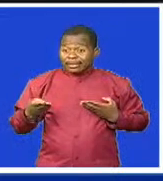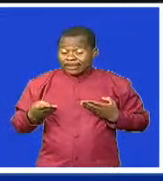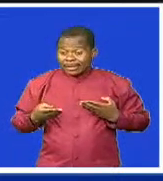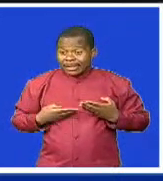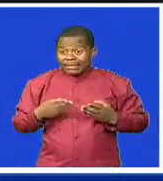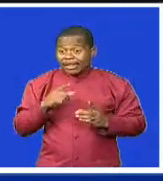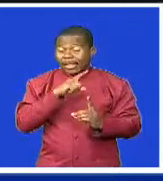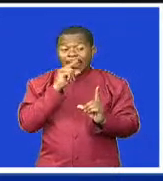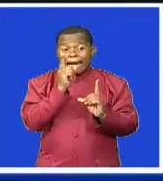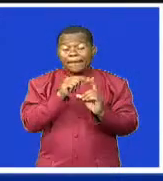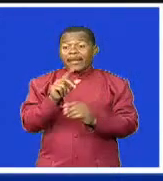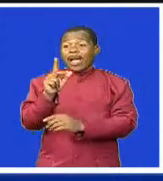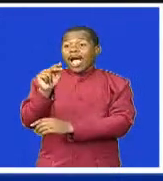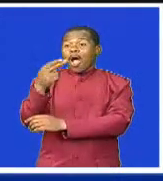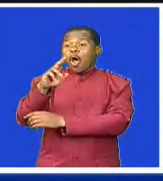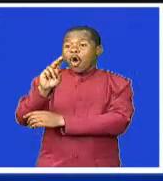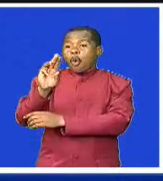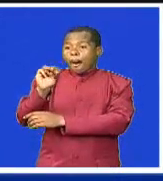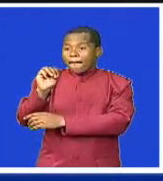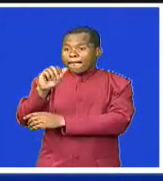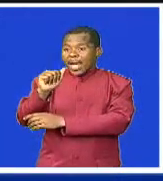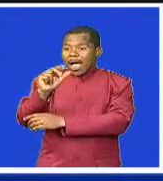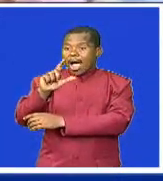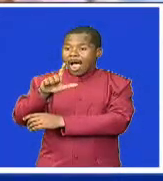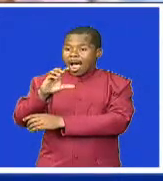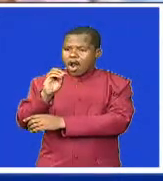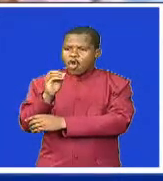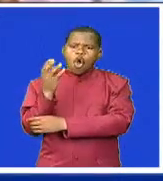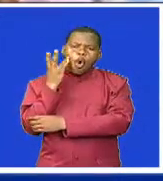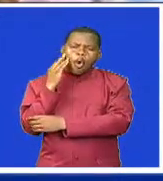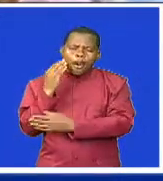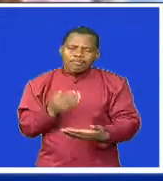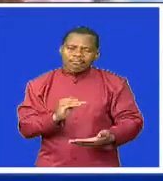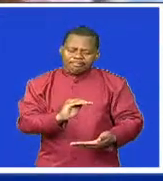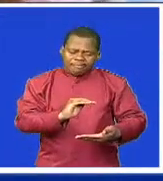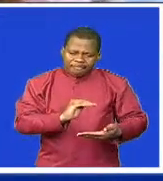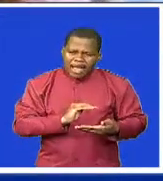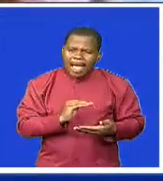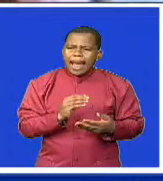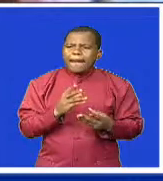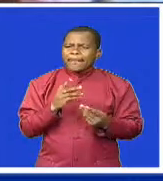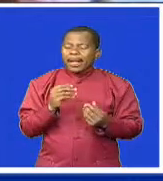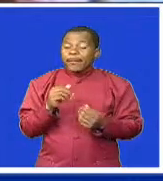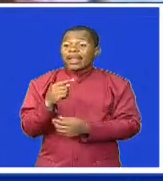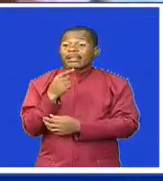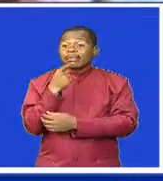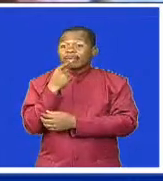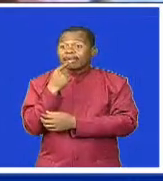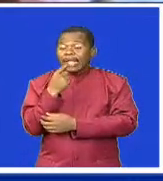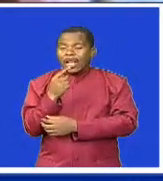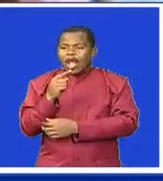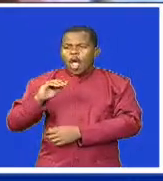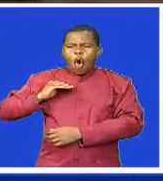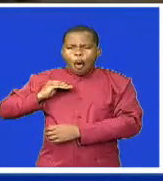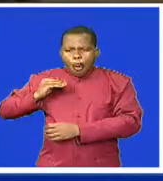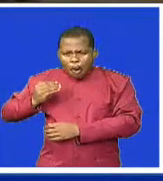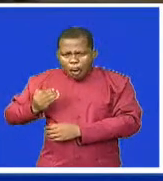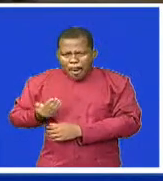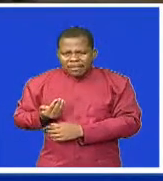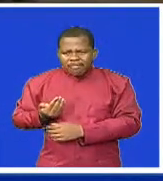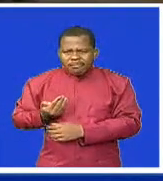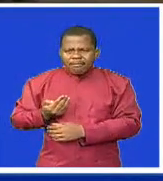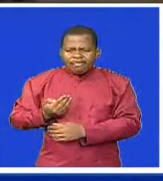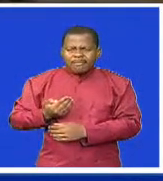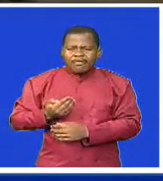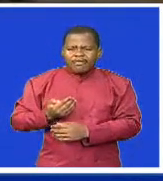amount given to the women's employment for economic recovery project in the last 10 years. The deputy prime